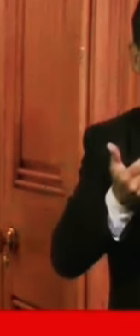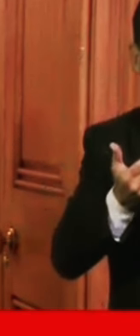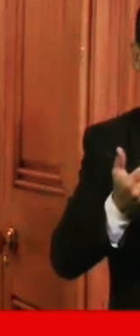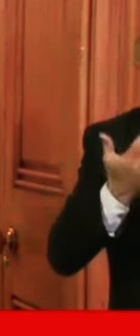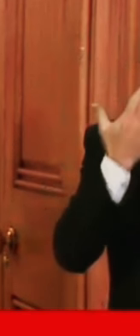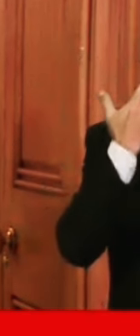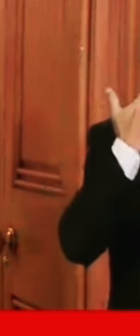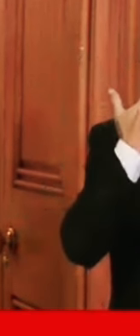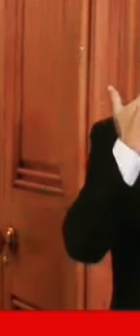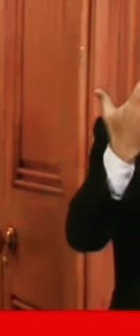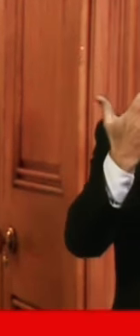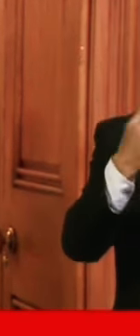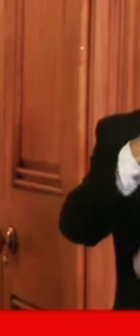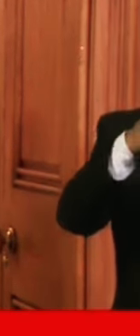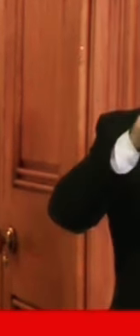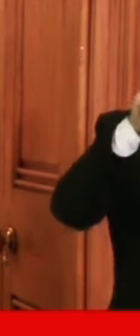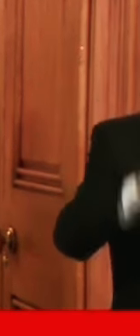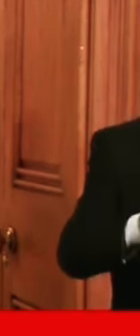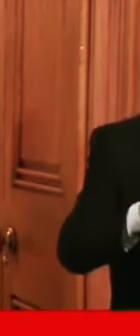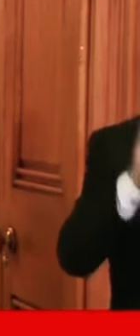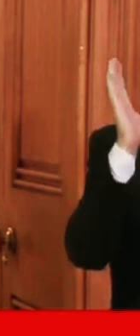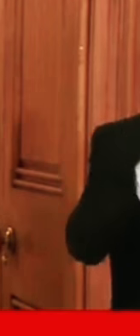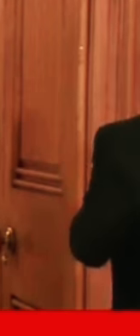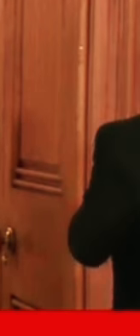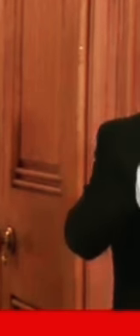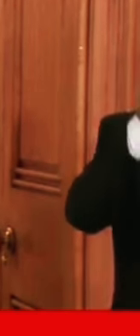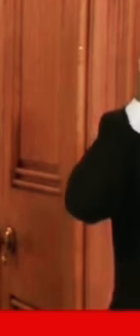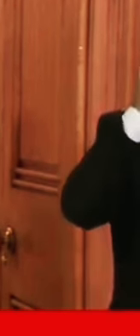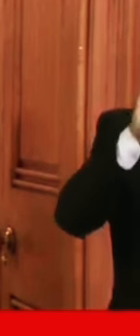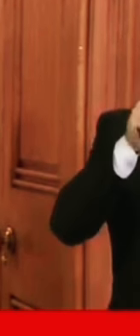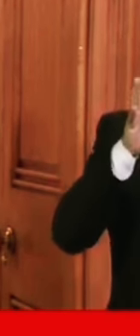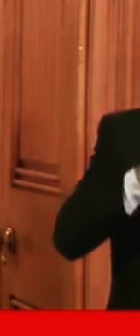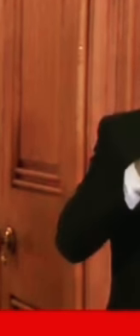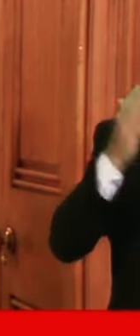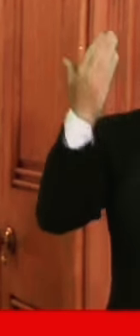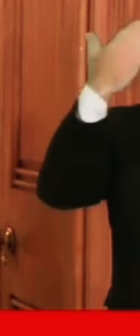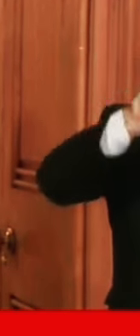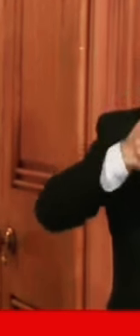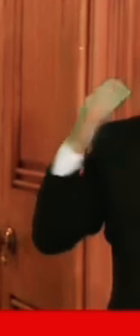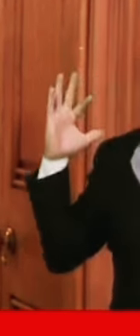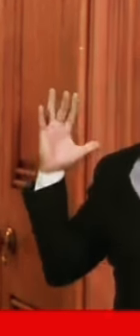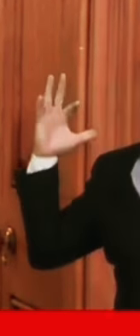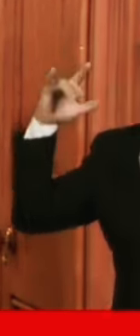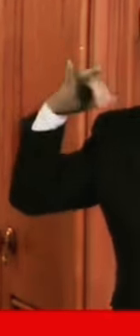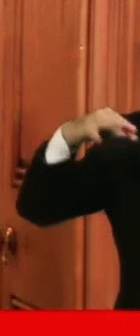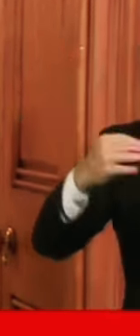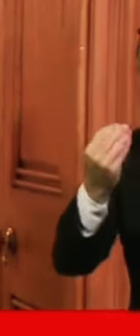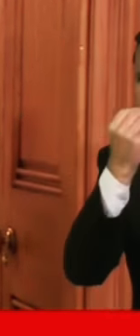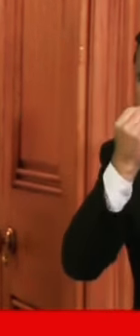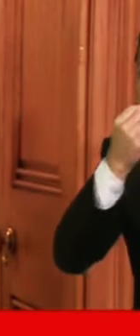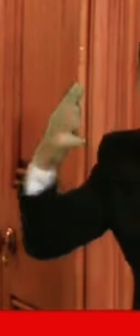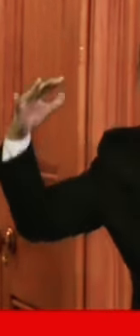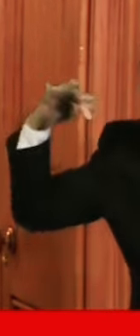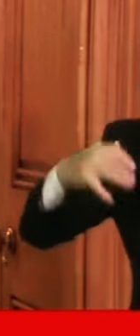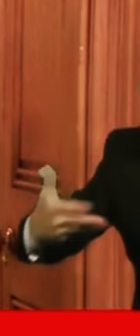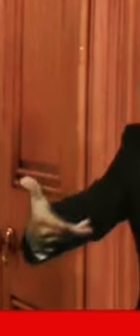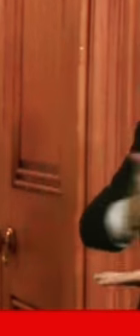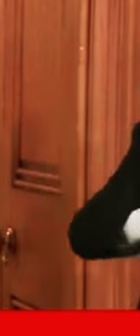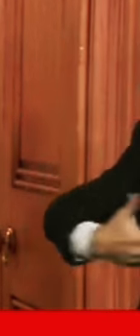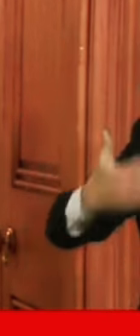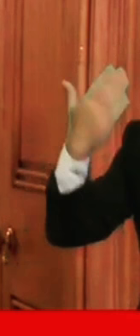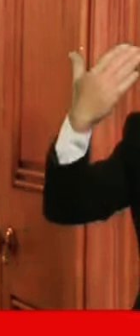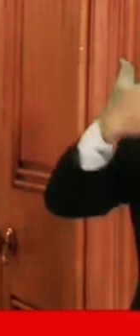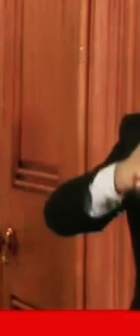important the daily Iftar is, how important communal prayers are at night, and how important the Eid Festival is.